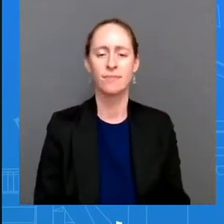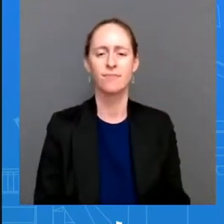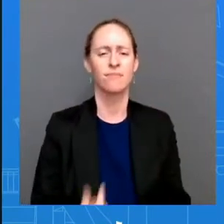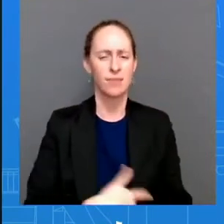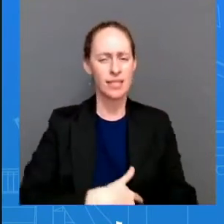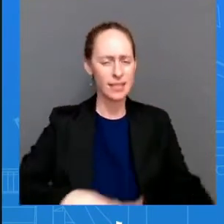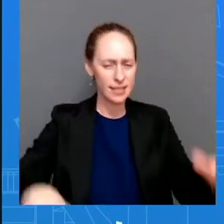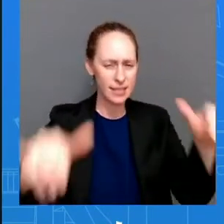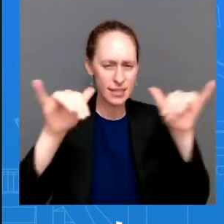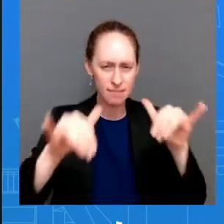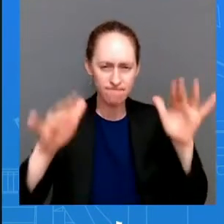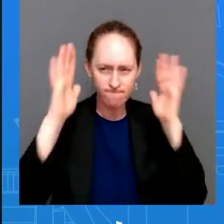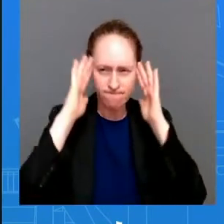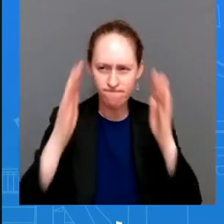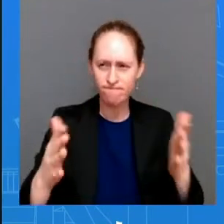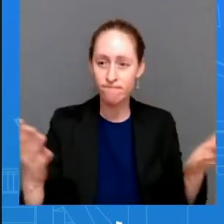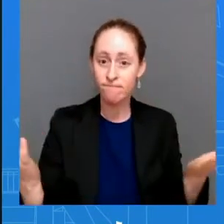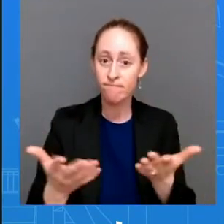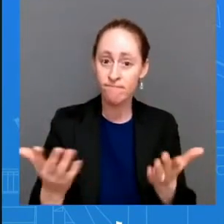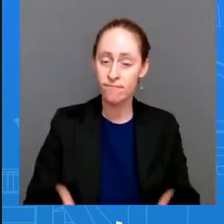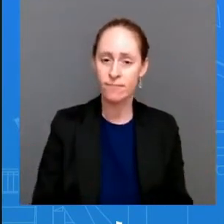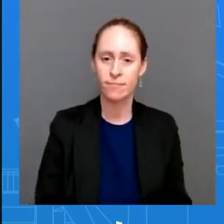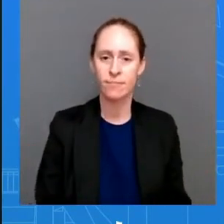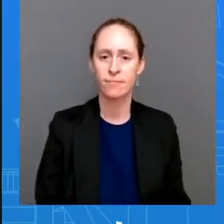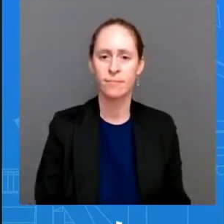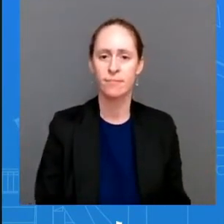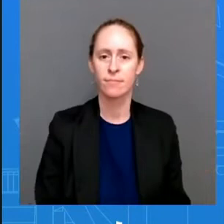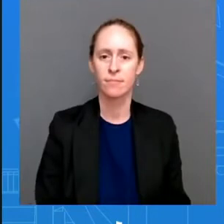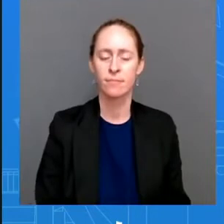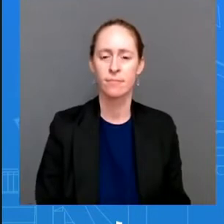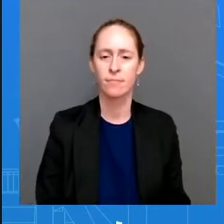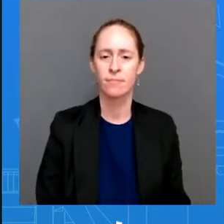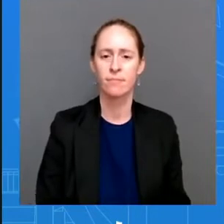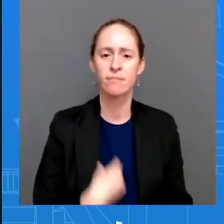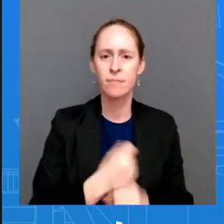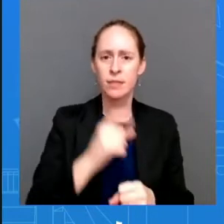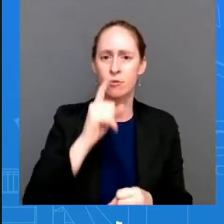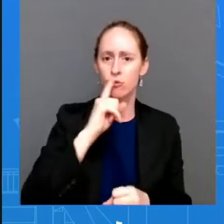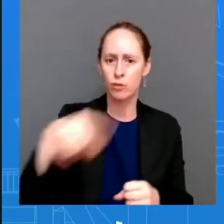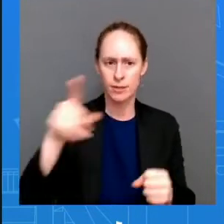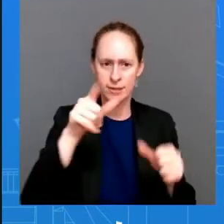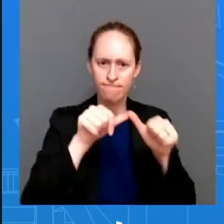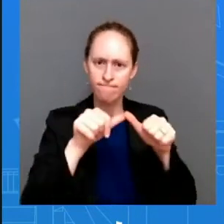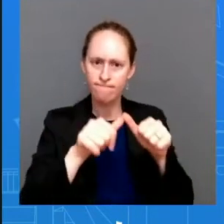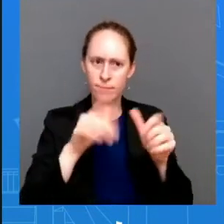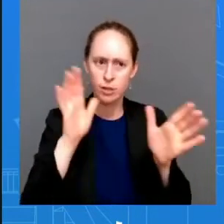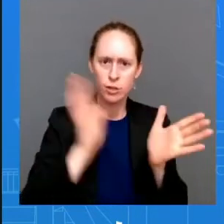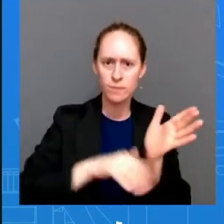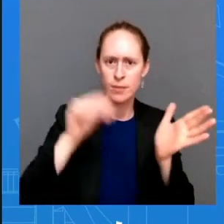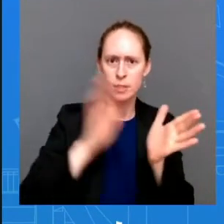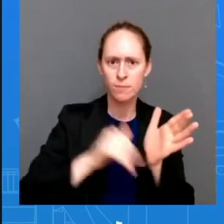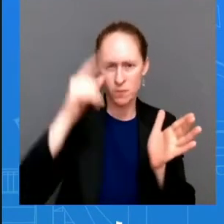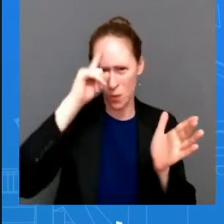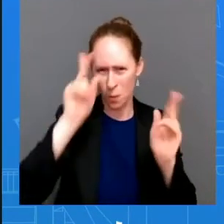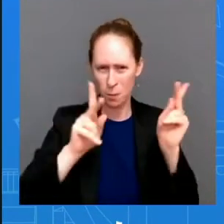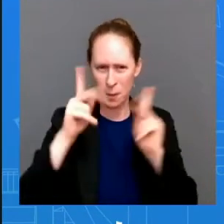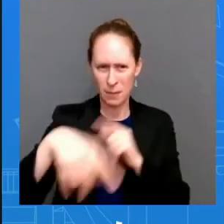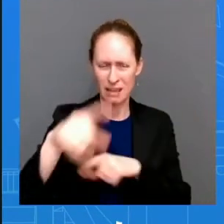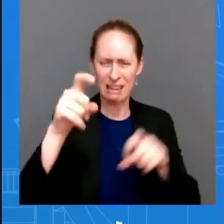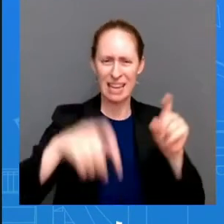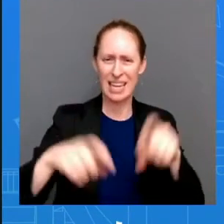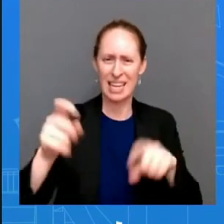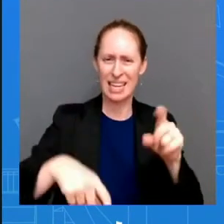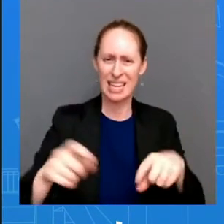goal is to bring prices down for americans and that's what we're seeing so we have seen some results you saw the chart that was behind me